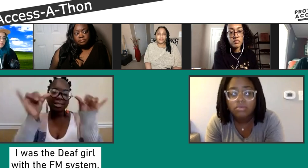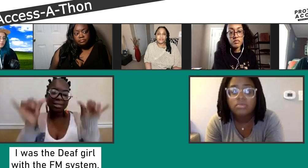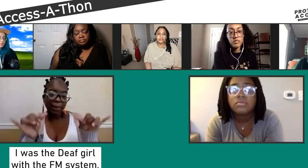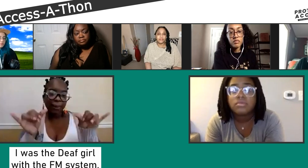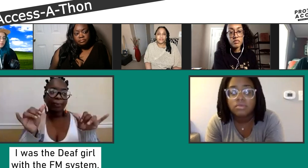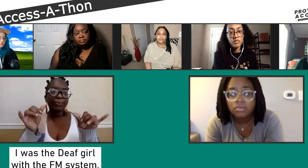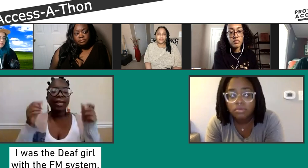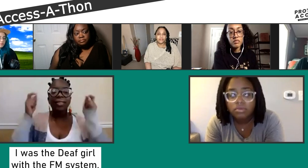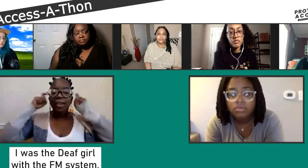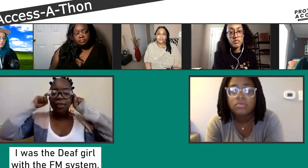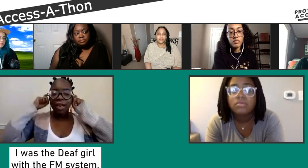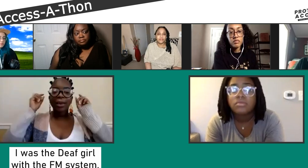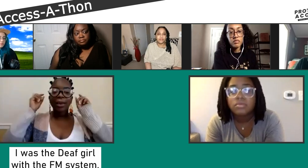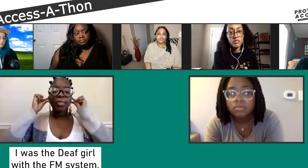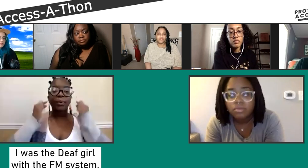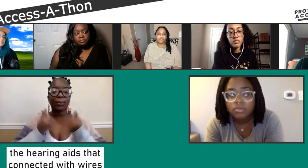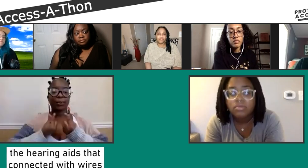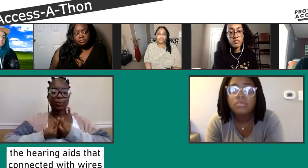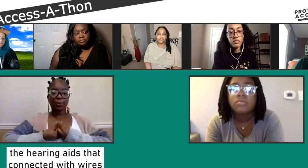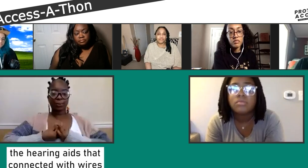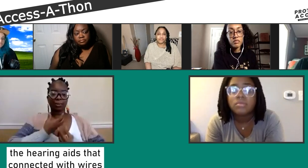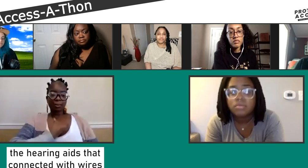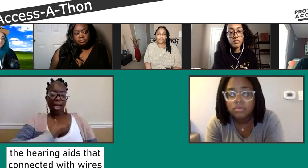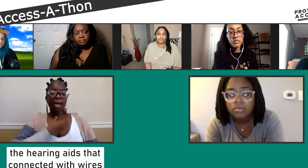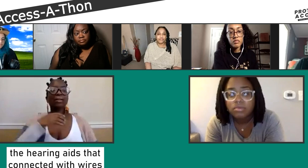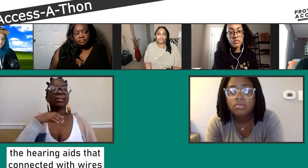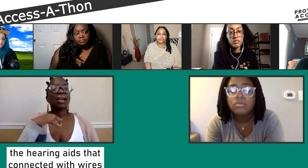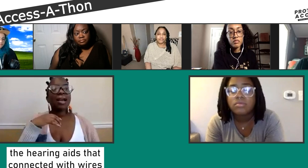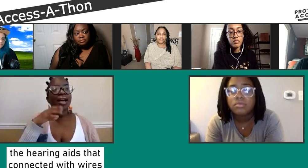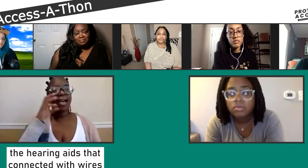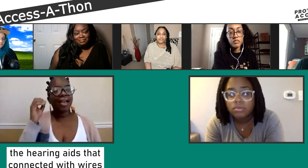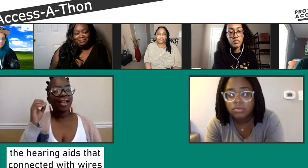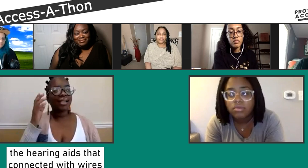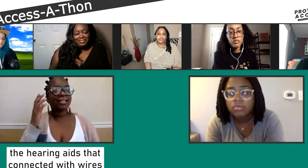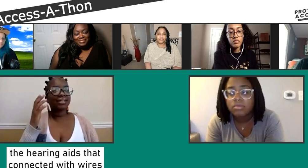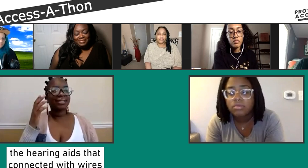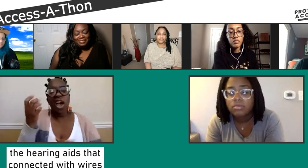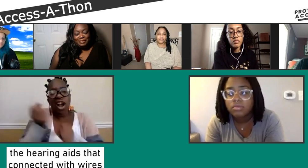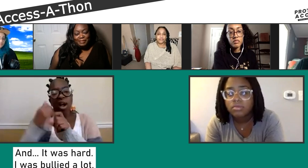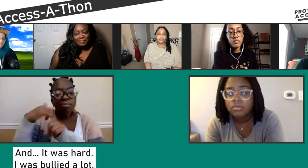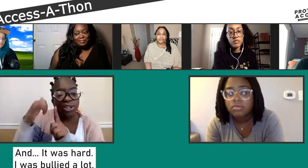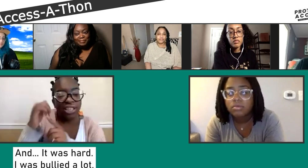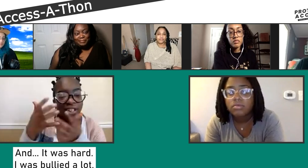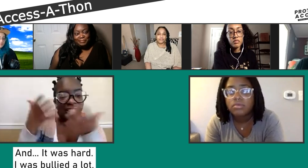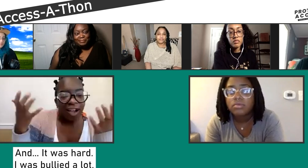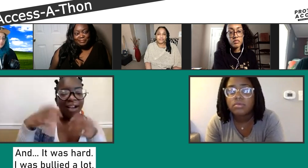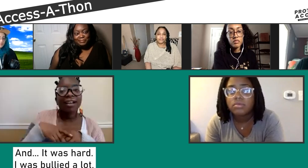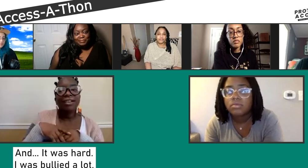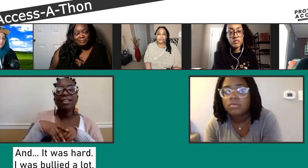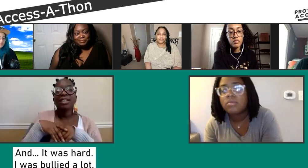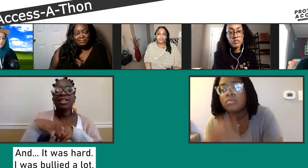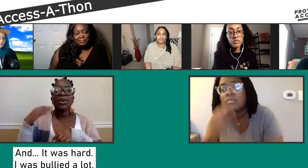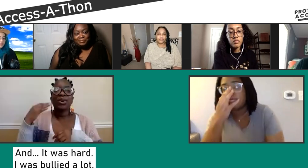known as the deaf girl with the fun style. I had, like, pendants, necklaces.